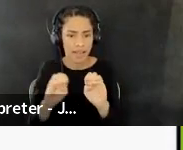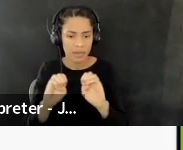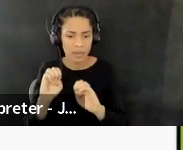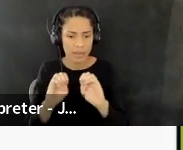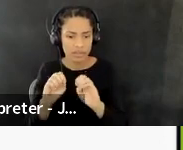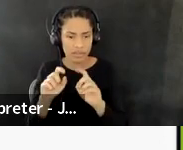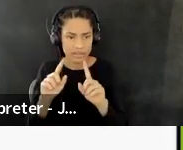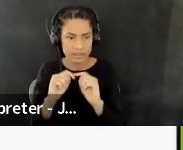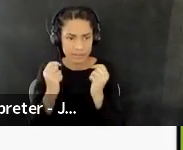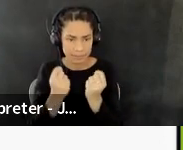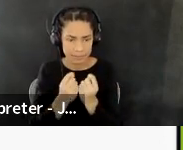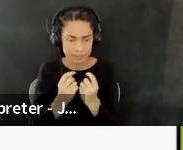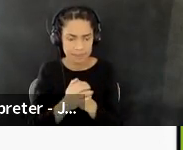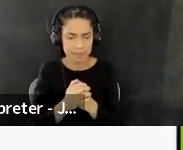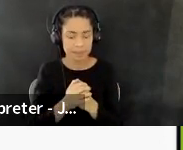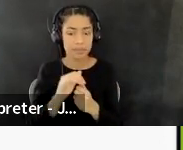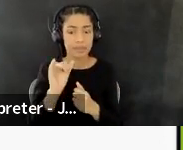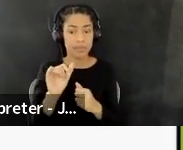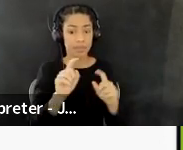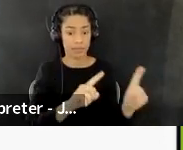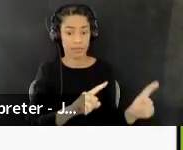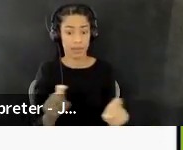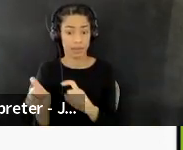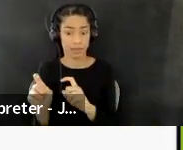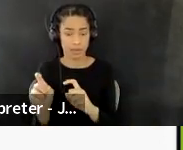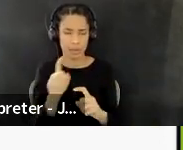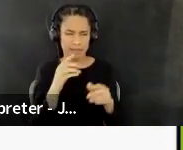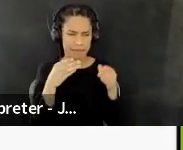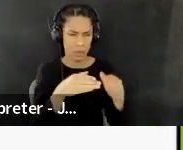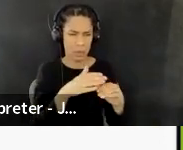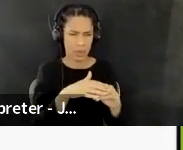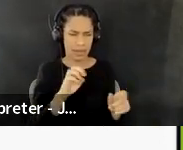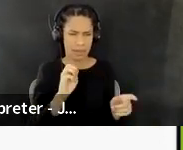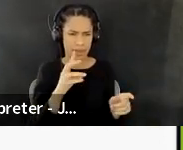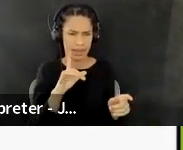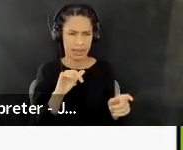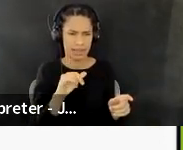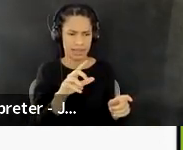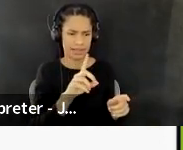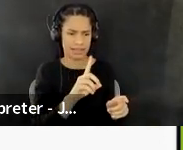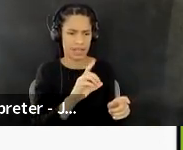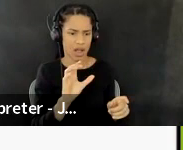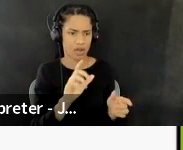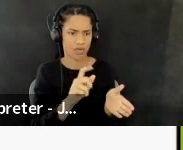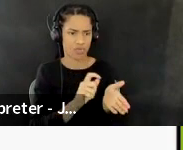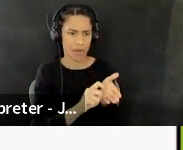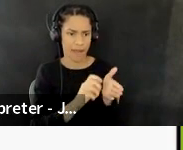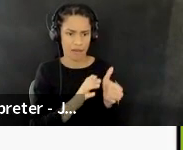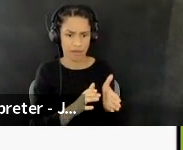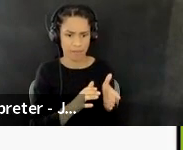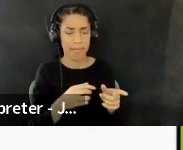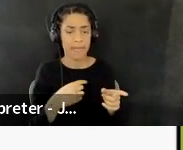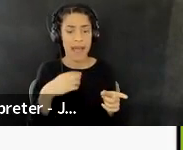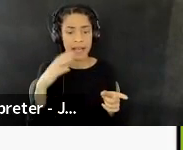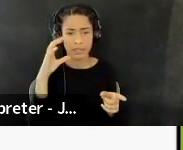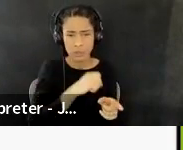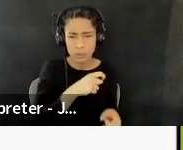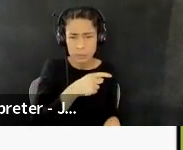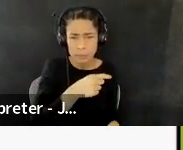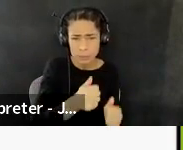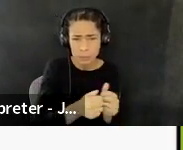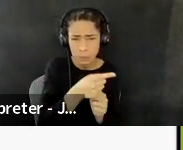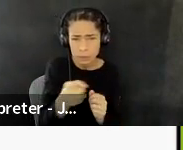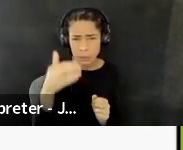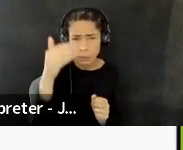structured around Emily's decolonization writer, which, um, I assume some of y'all are familiar